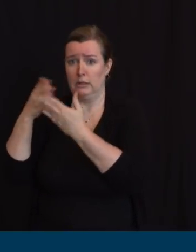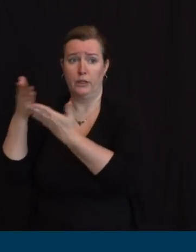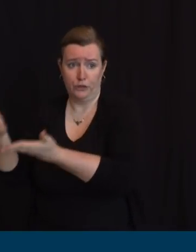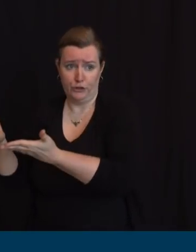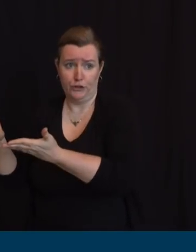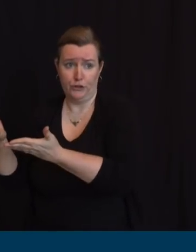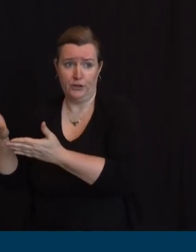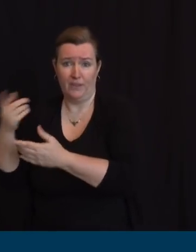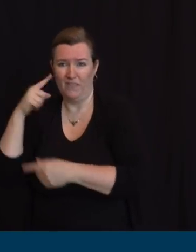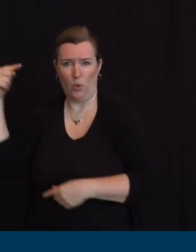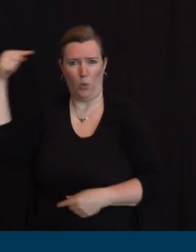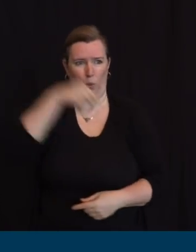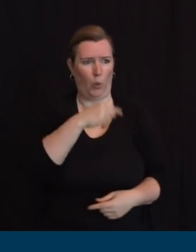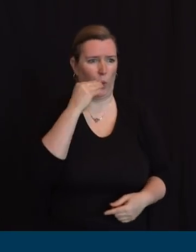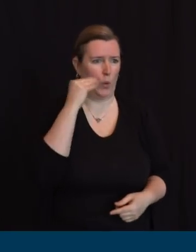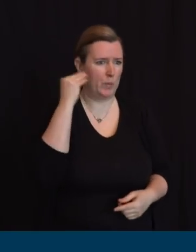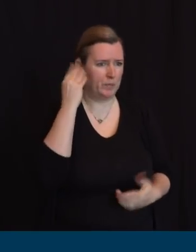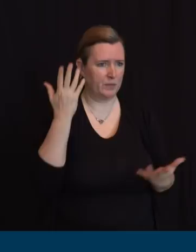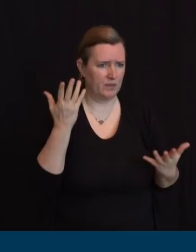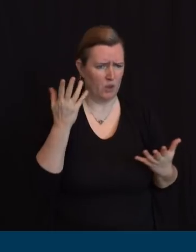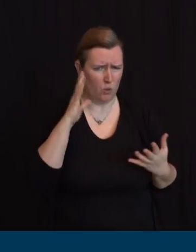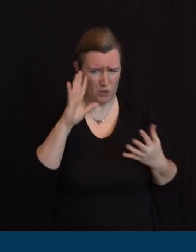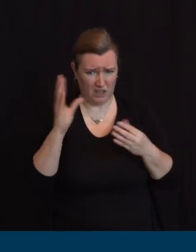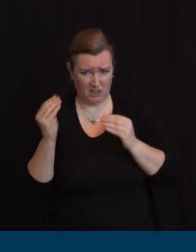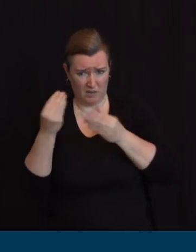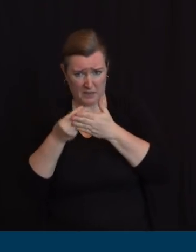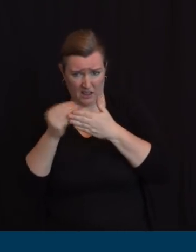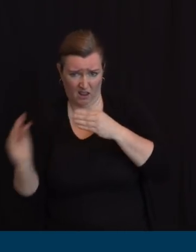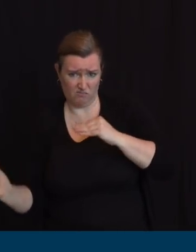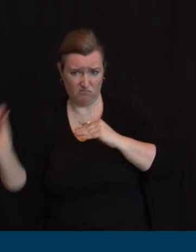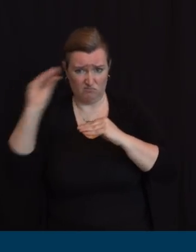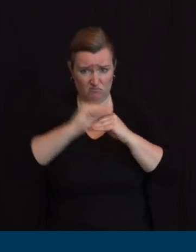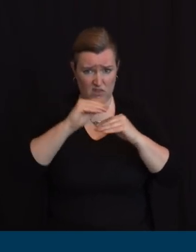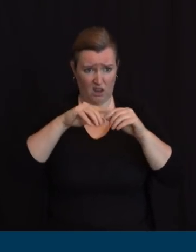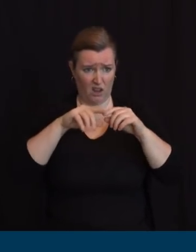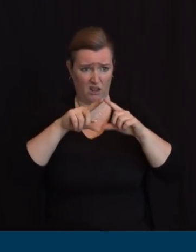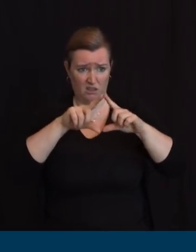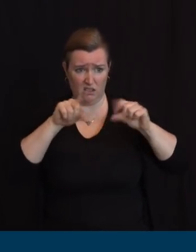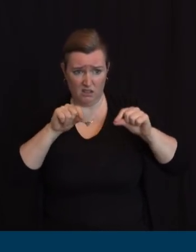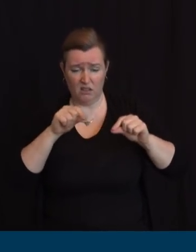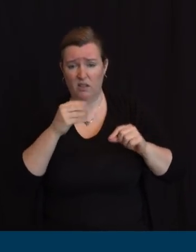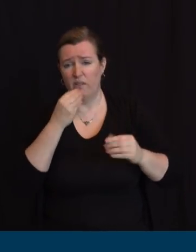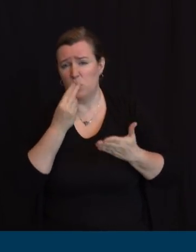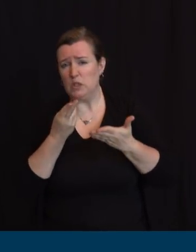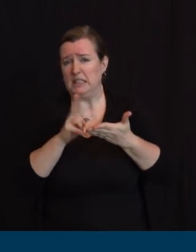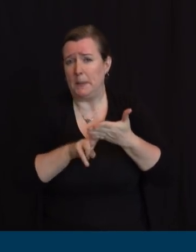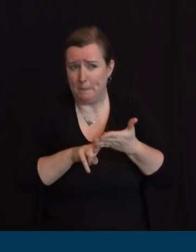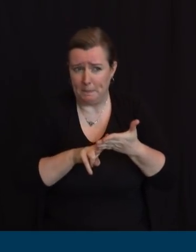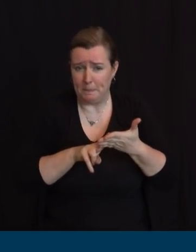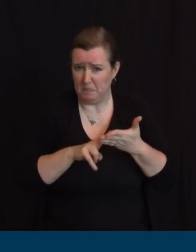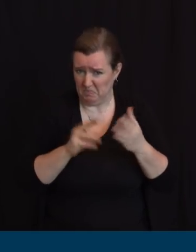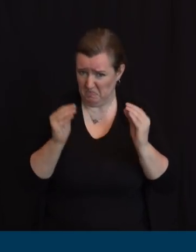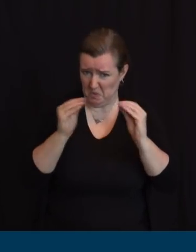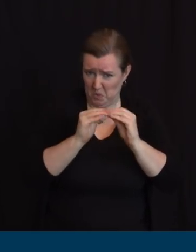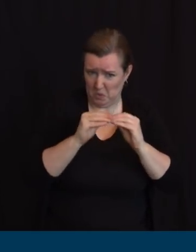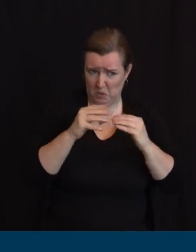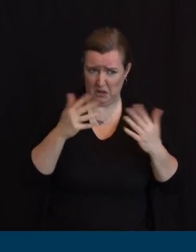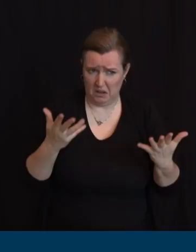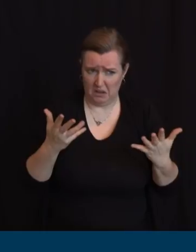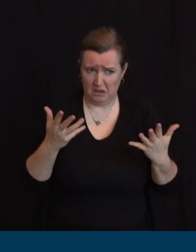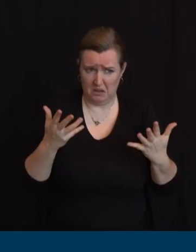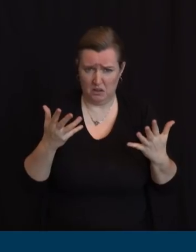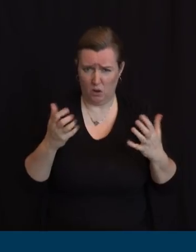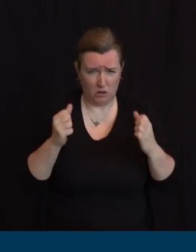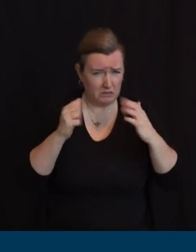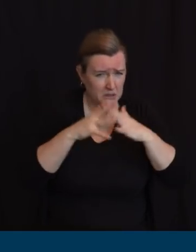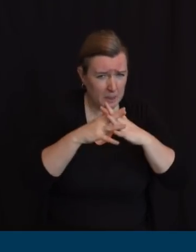one thing? Again, you've got best case, worst case scenarios. I want to remind everybody out there, the better news in terms of modeling goes right